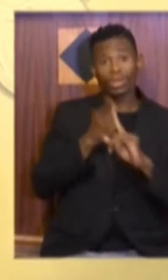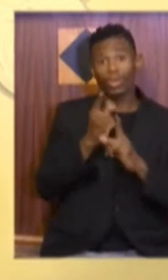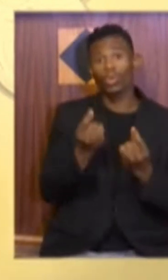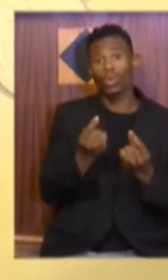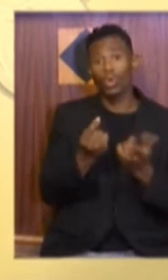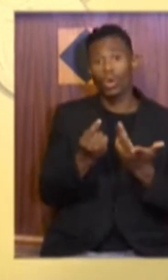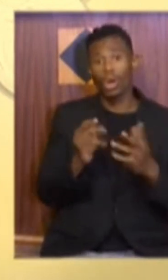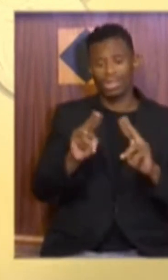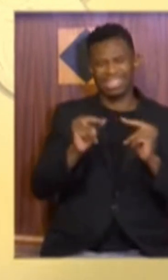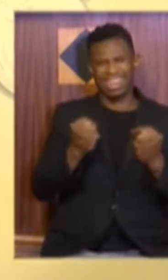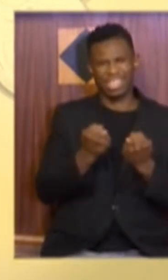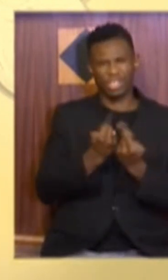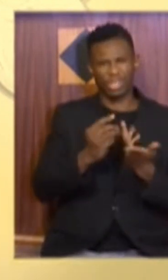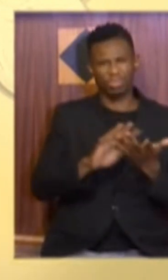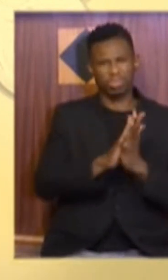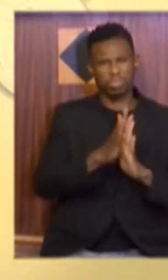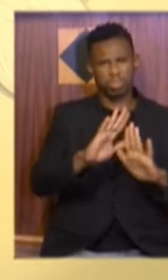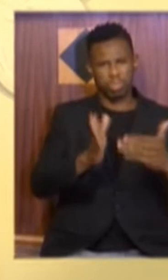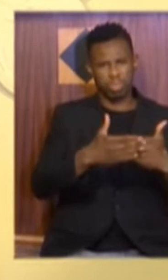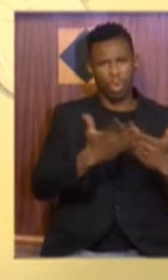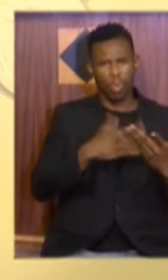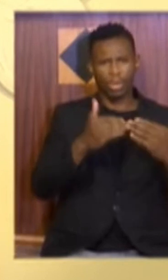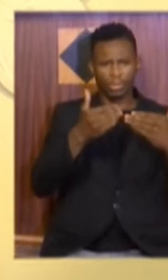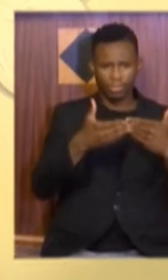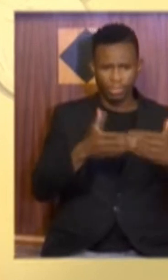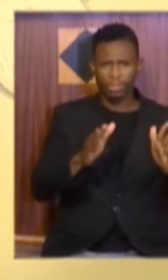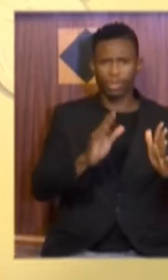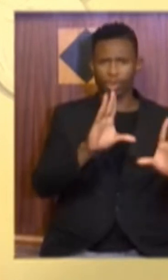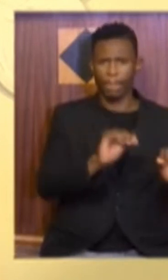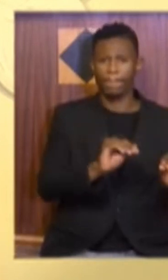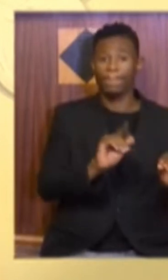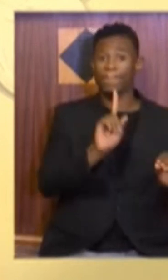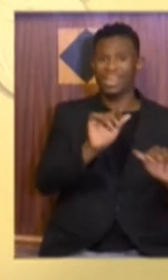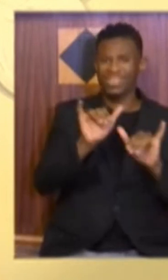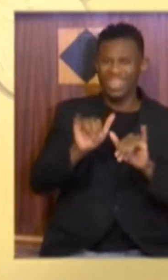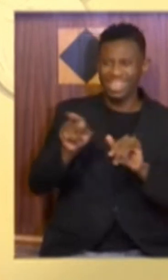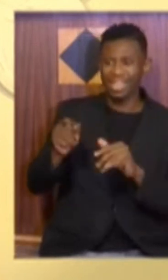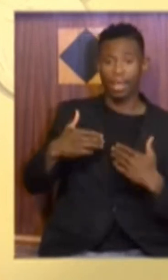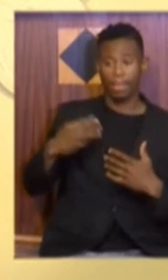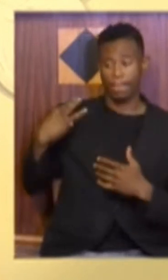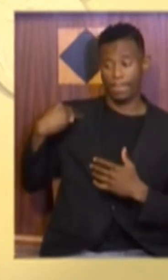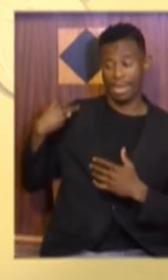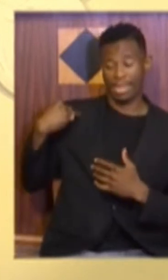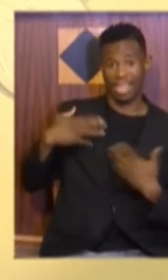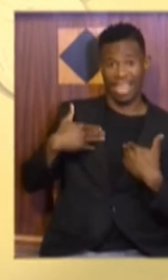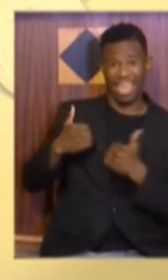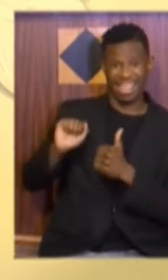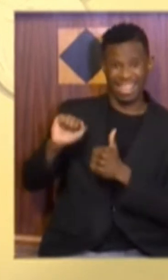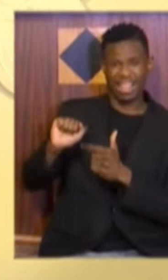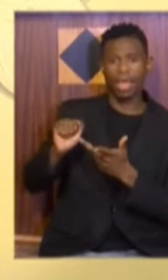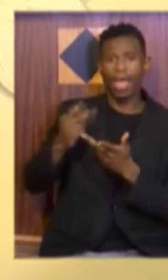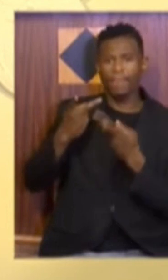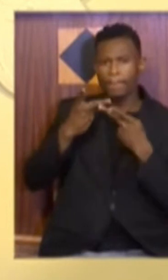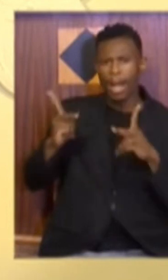as soon as public comment on the health regulations published by the Minister of Health have been